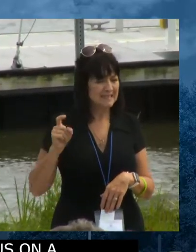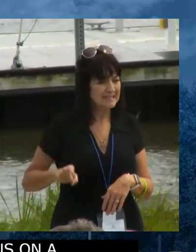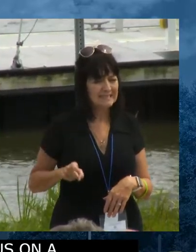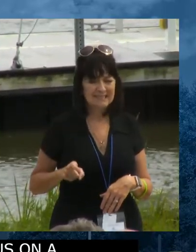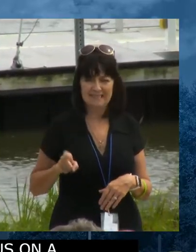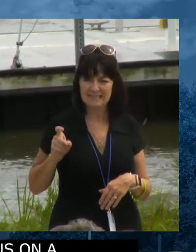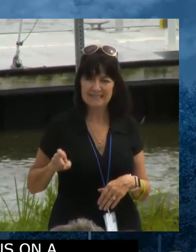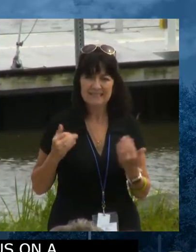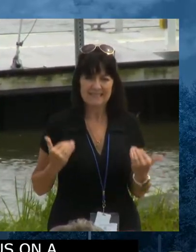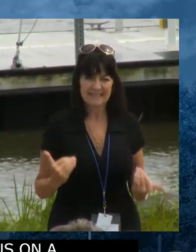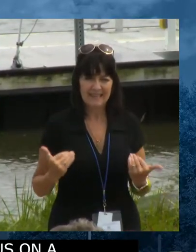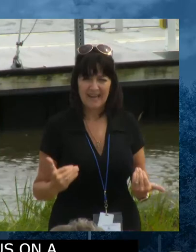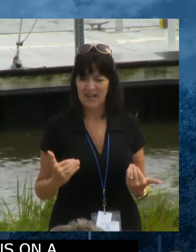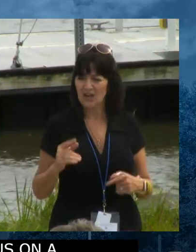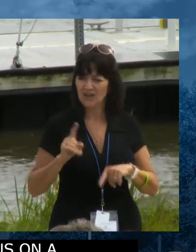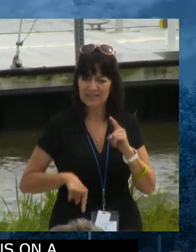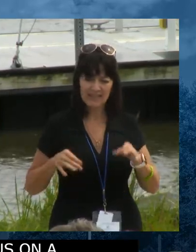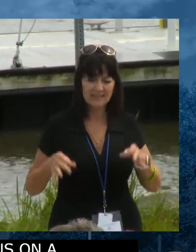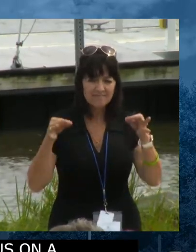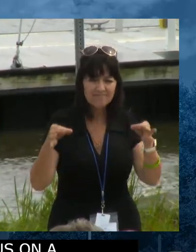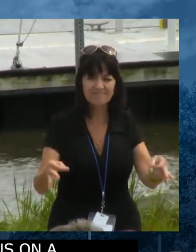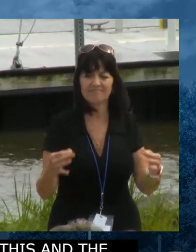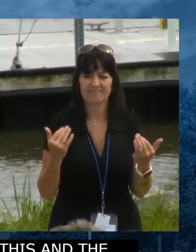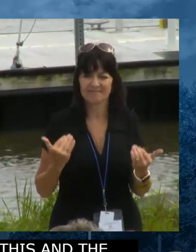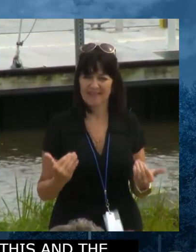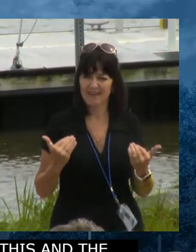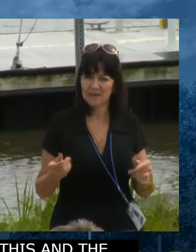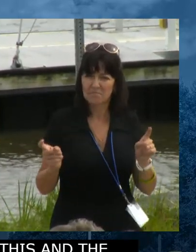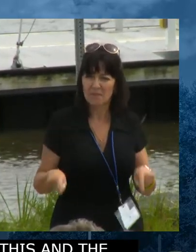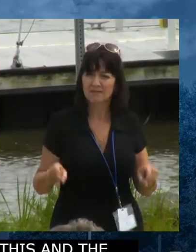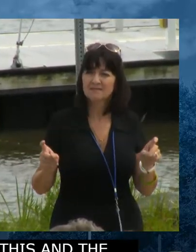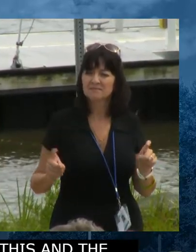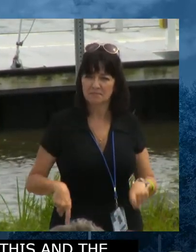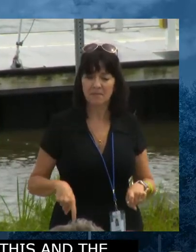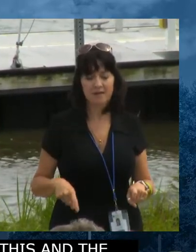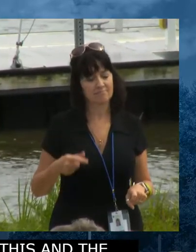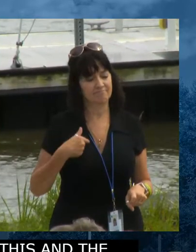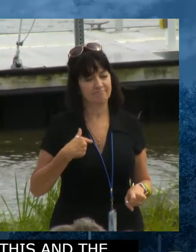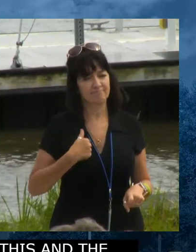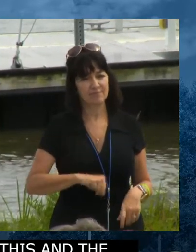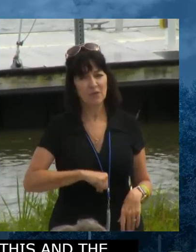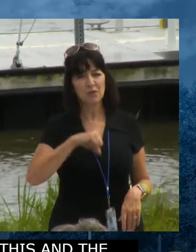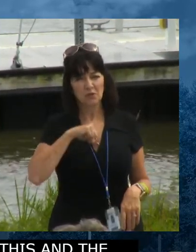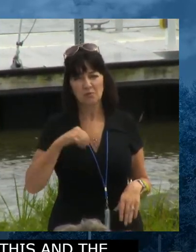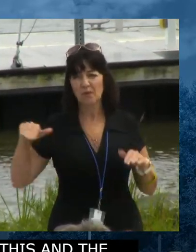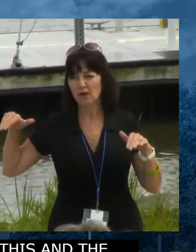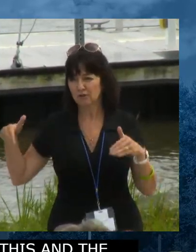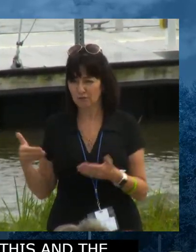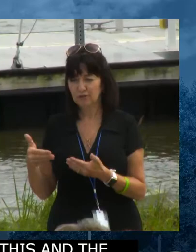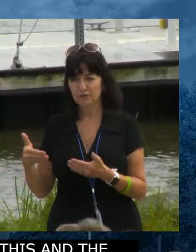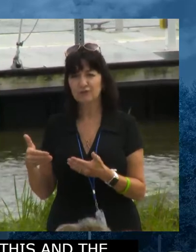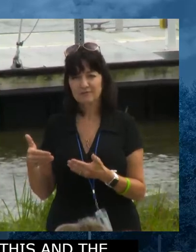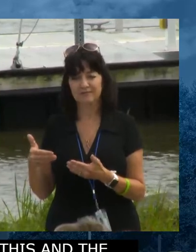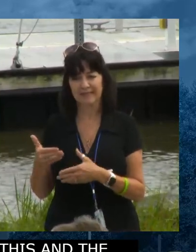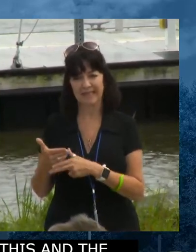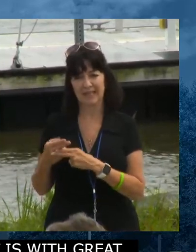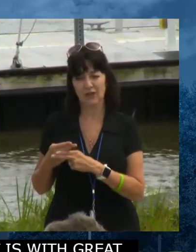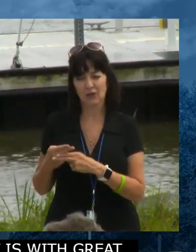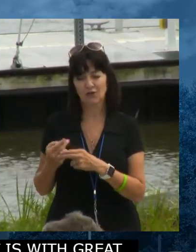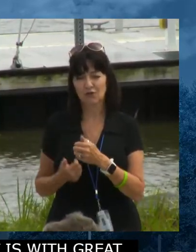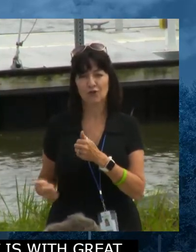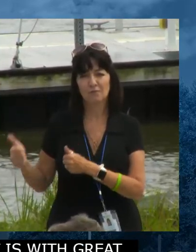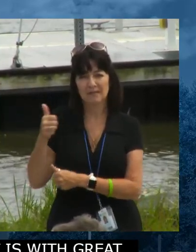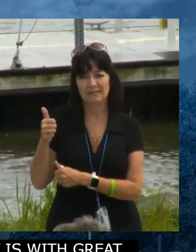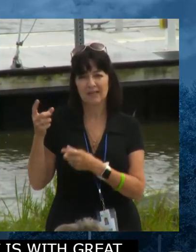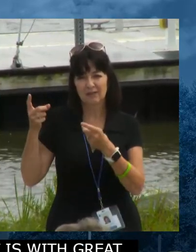thing done. And so, uh, it is with great pleasure that I get to introduce the interim executive director of the Delaware Nature